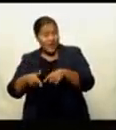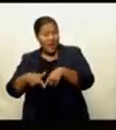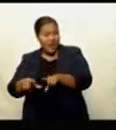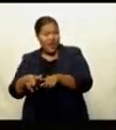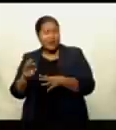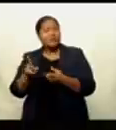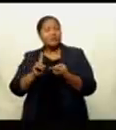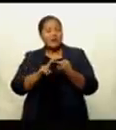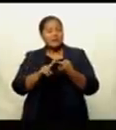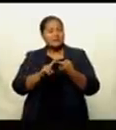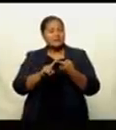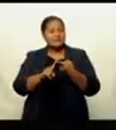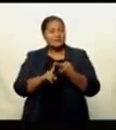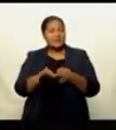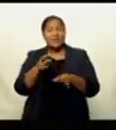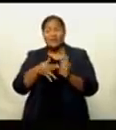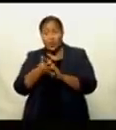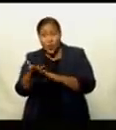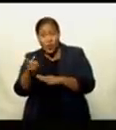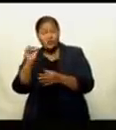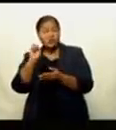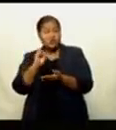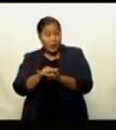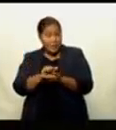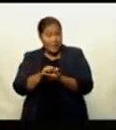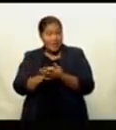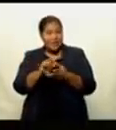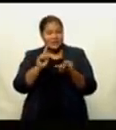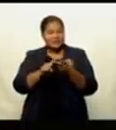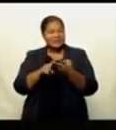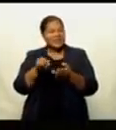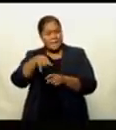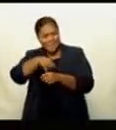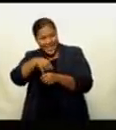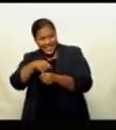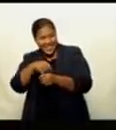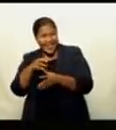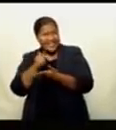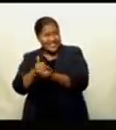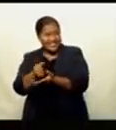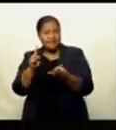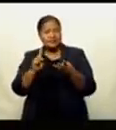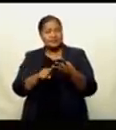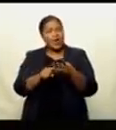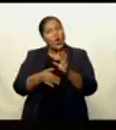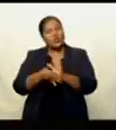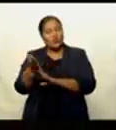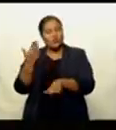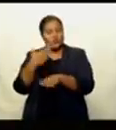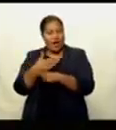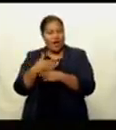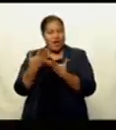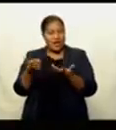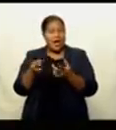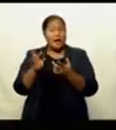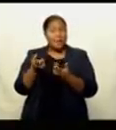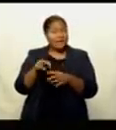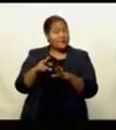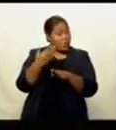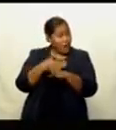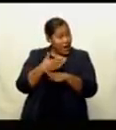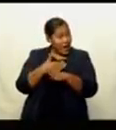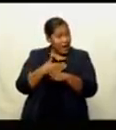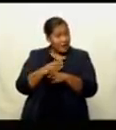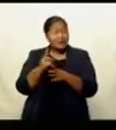And these are either if they're going out to do their shopping, seeking medical assistance, or if they are going to work. And now for the working category, it's